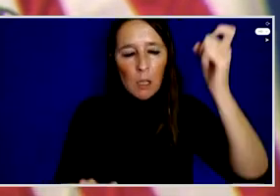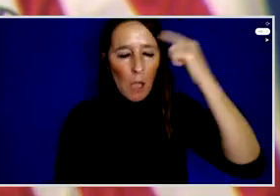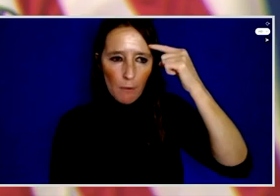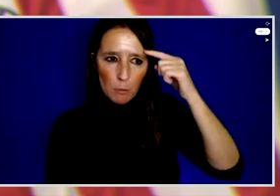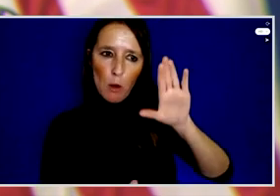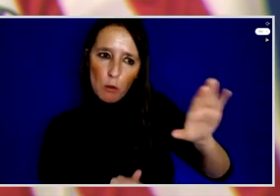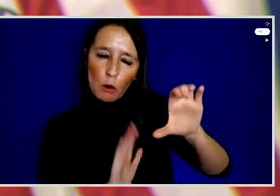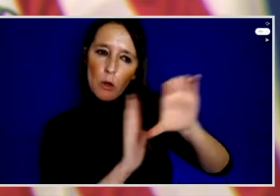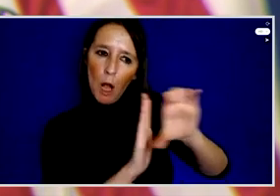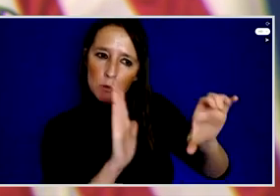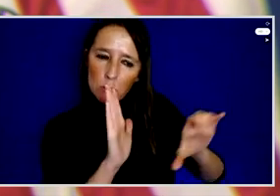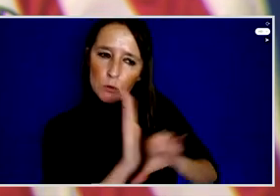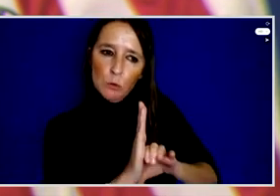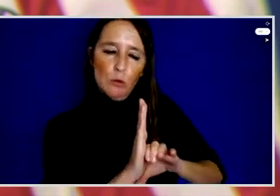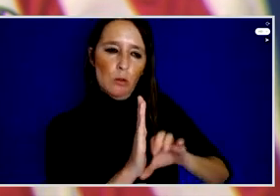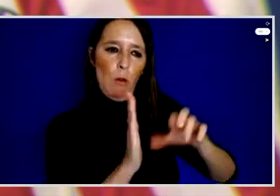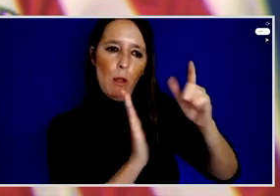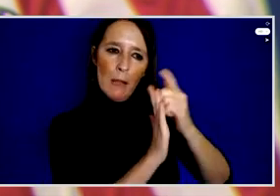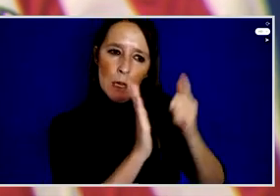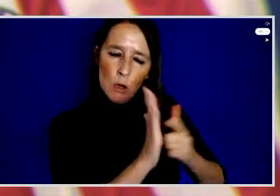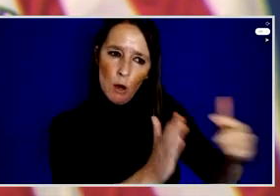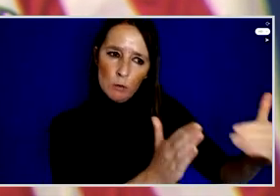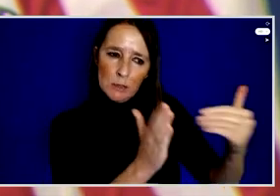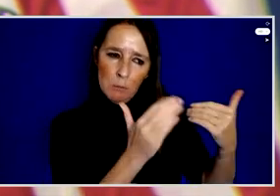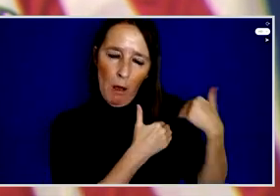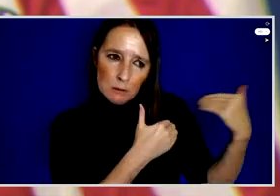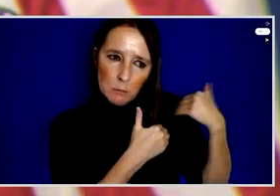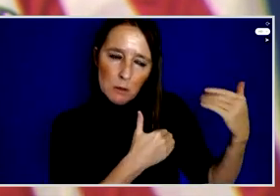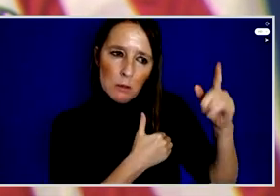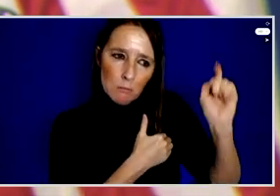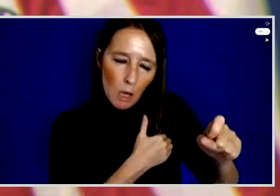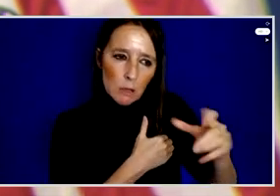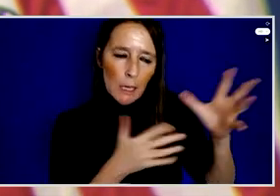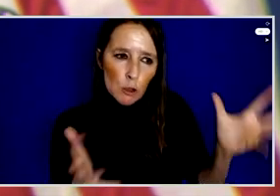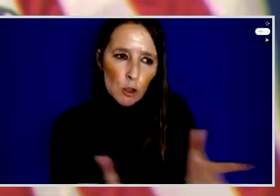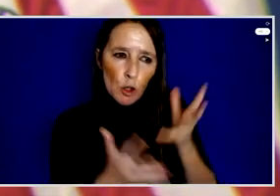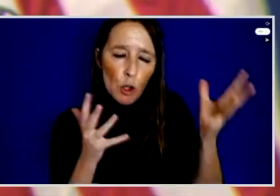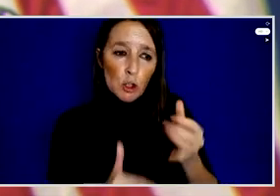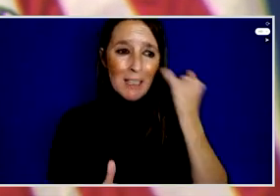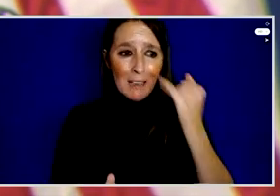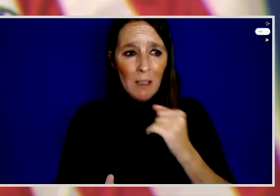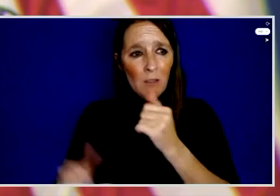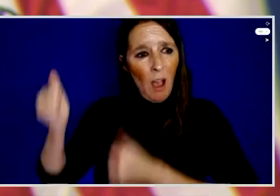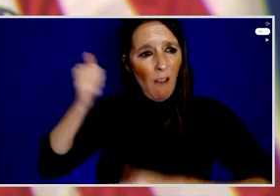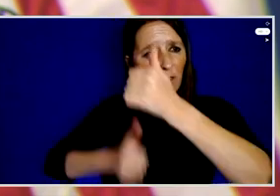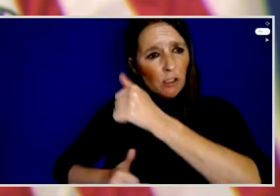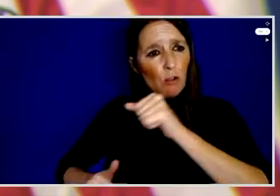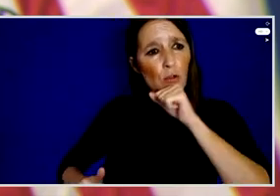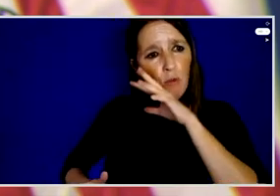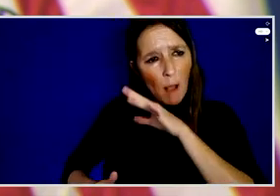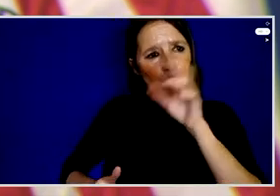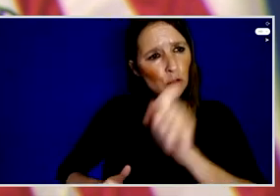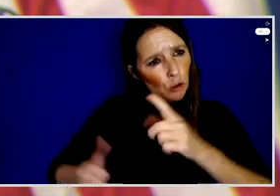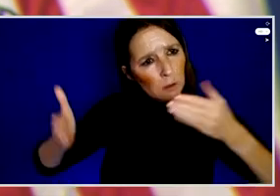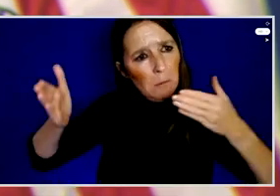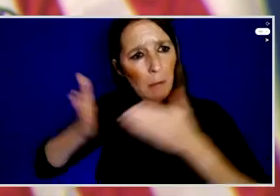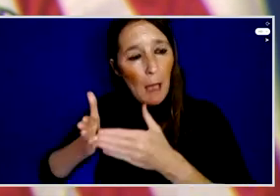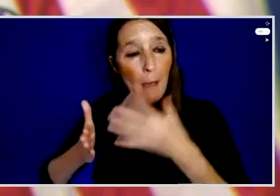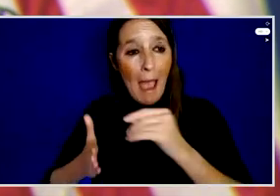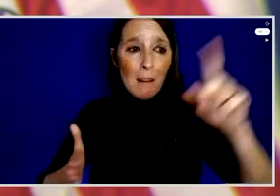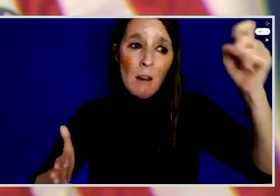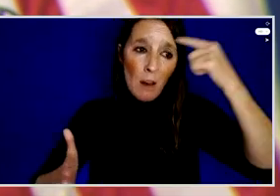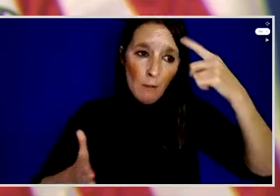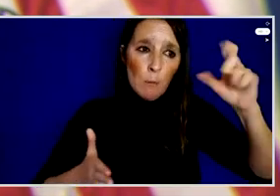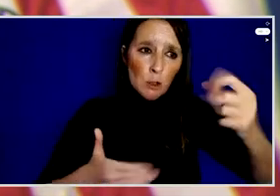responsibilities, encouraged the government to prosecute corrupt officials, and advocated for government engagement in public discussions